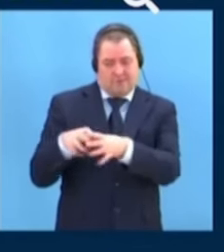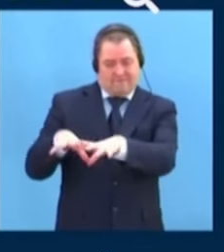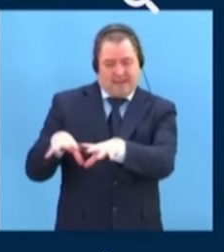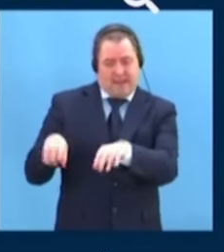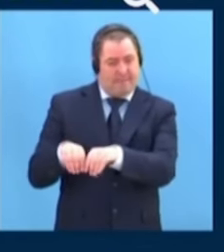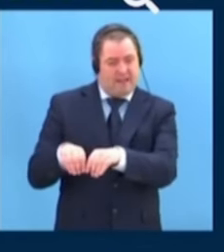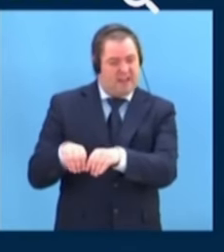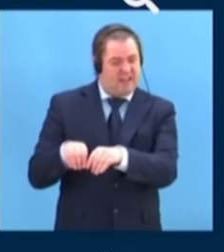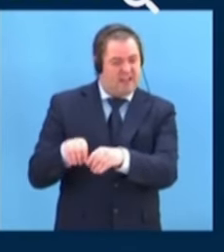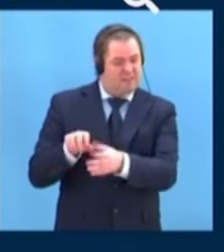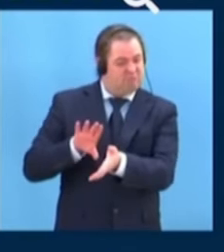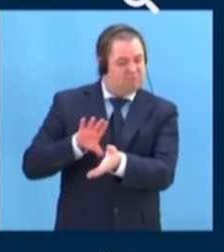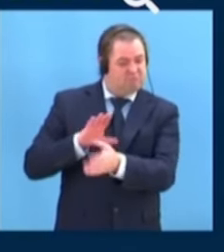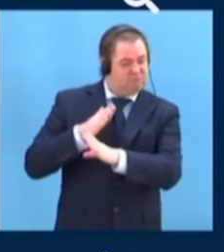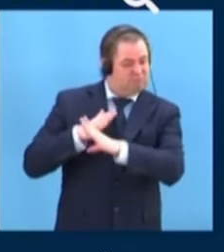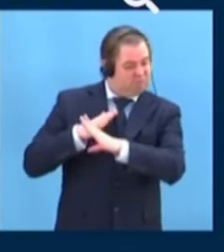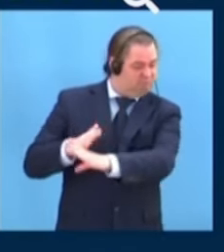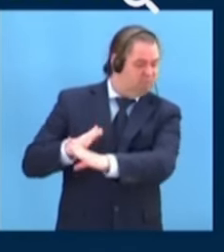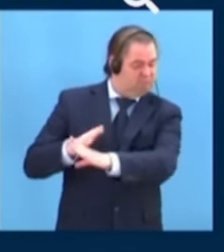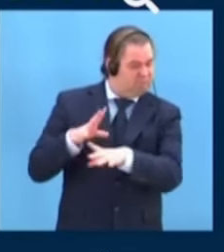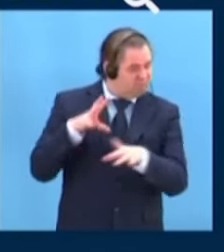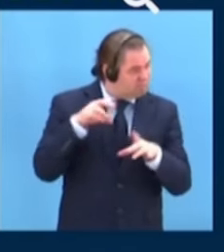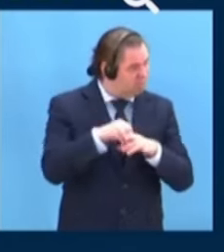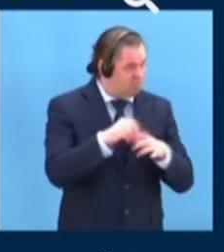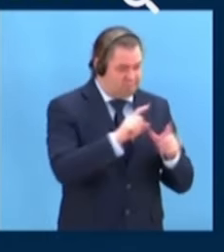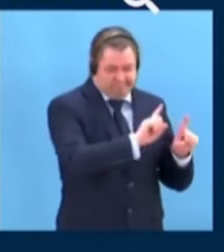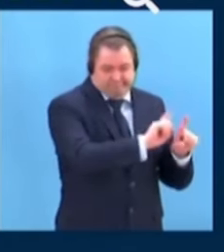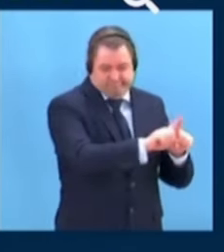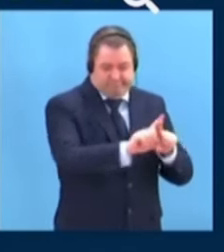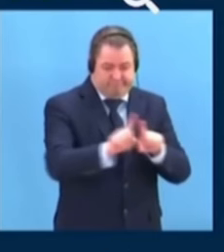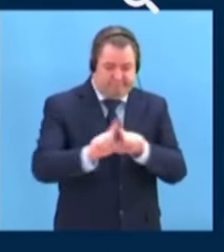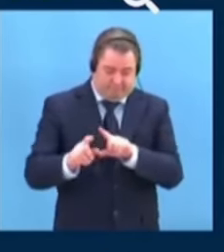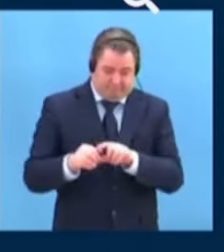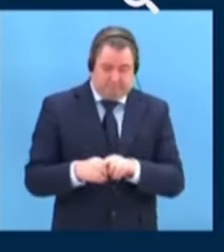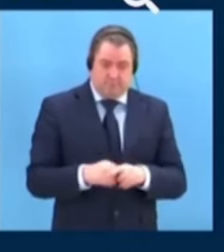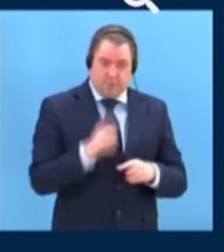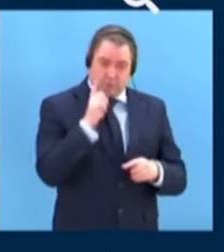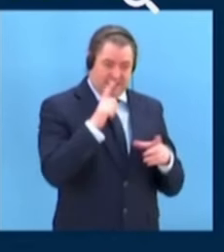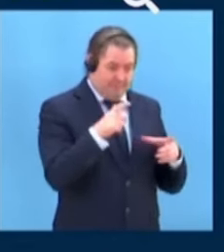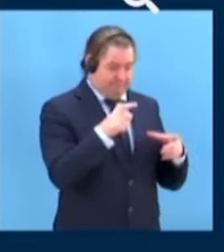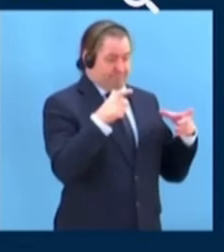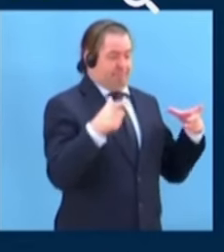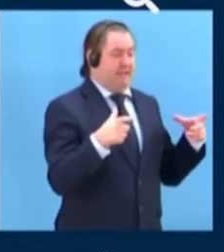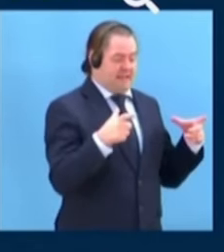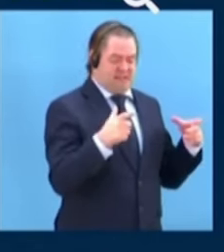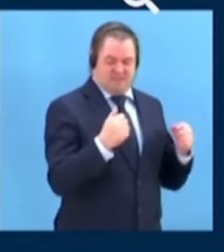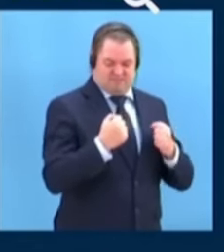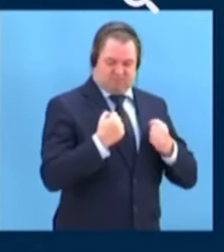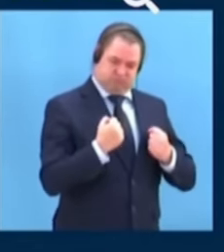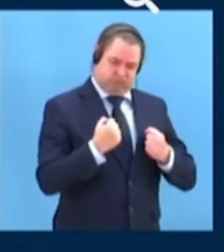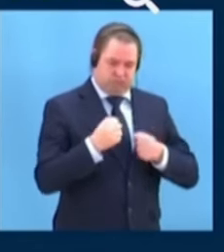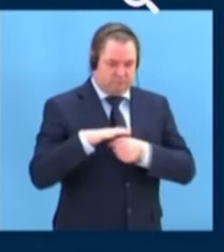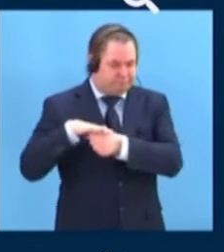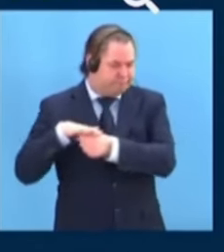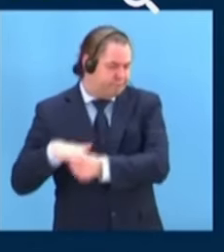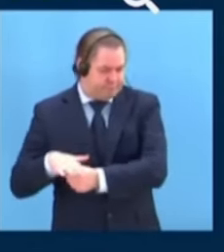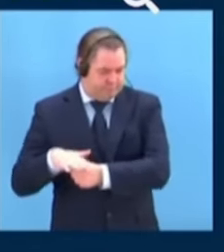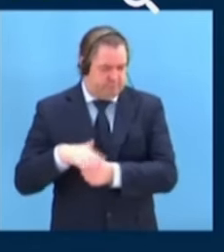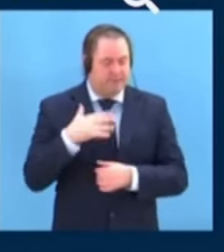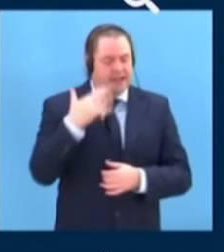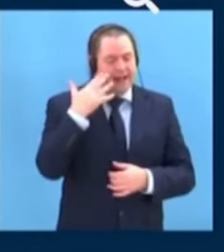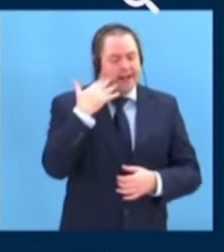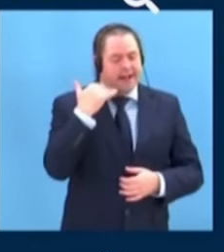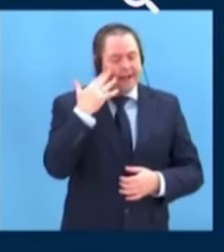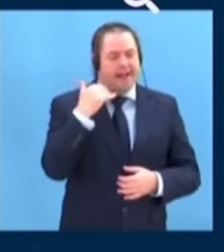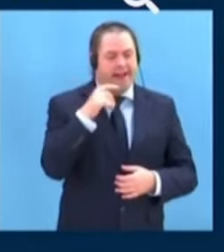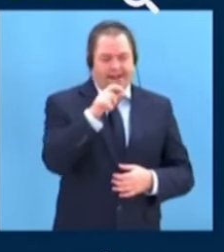Ongoing animosity between minority groups and dominant clans is evident. Recently, Abu Bakr Mohamed Sheikh Nourayn, well known as